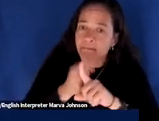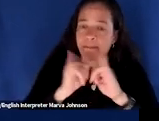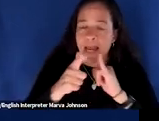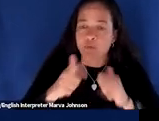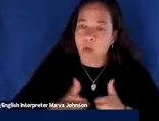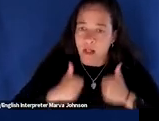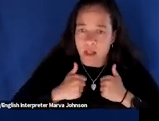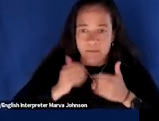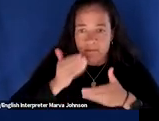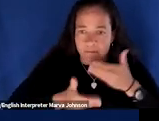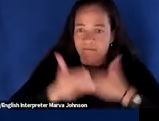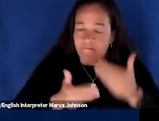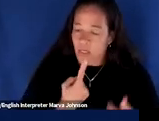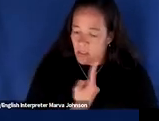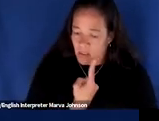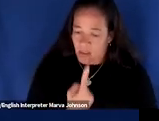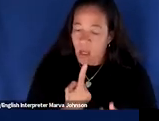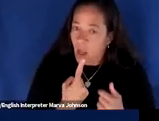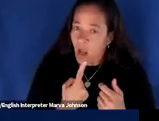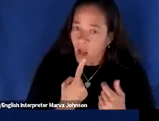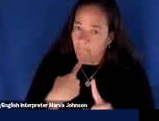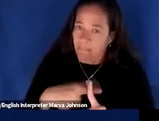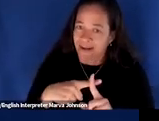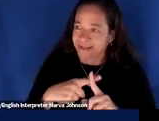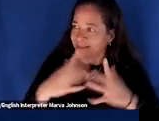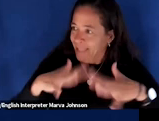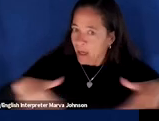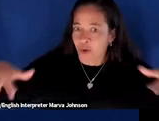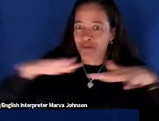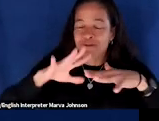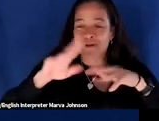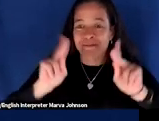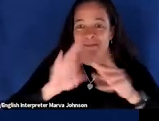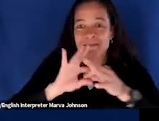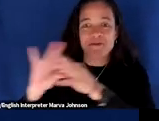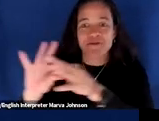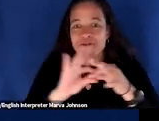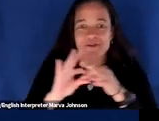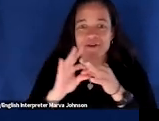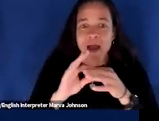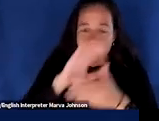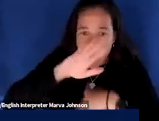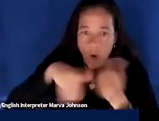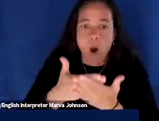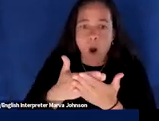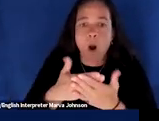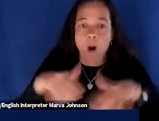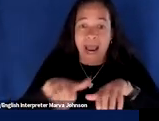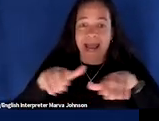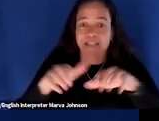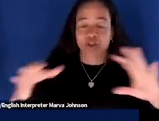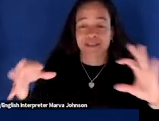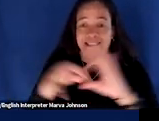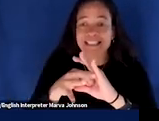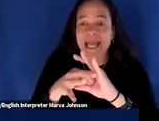all of us live everywhere on the planet every action is connected to other people so what i want to talk about today is how we